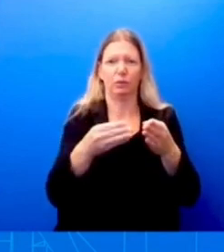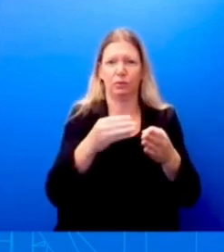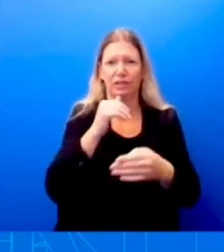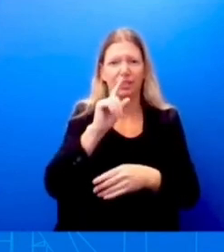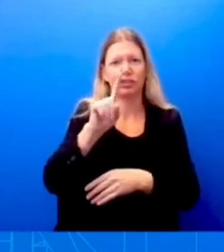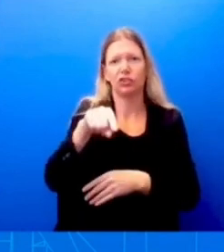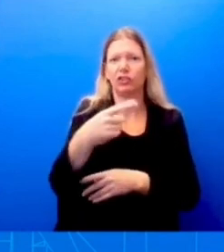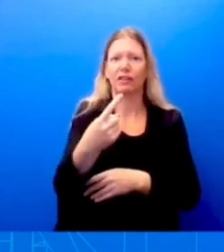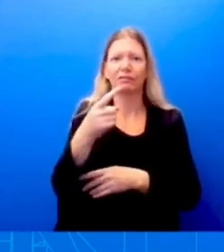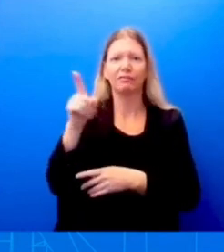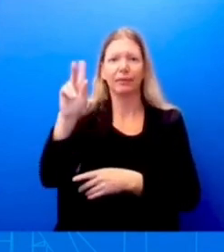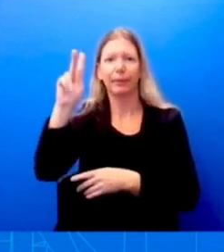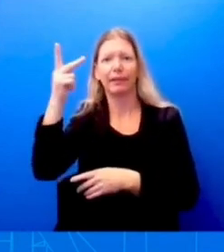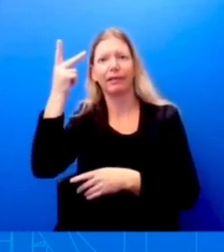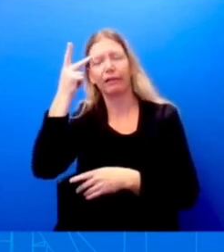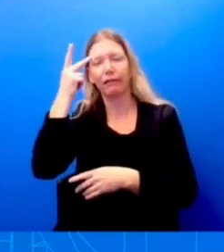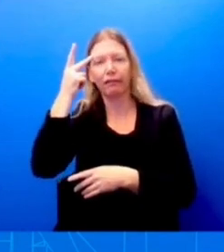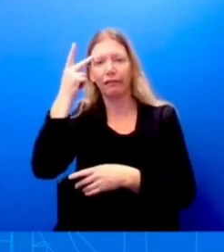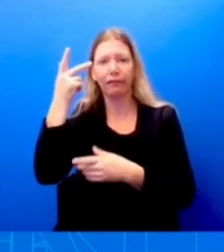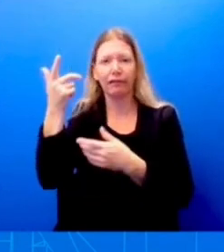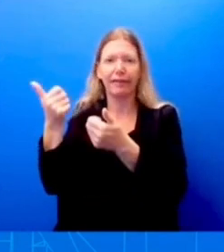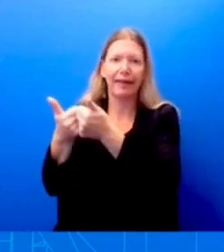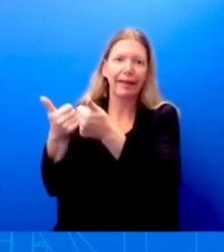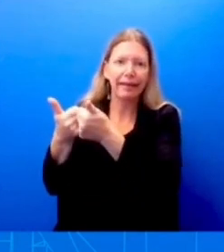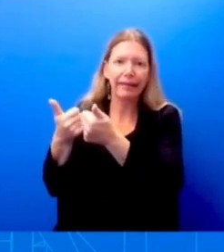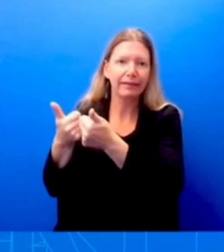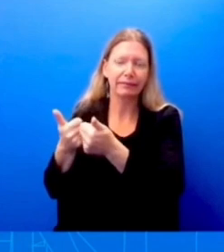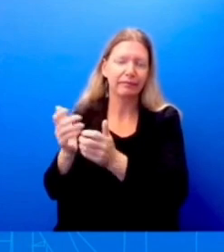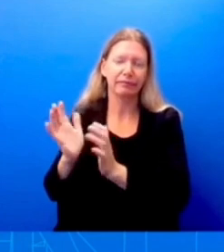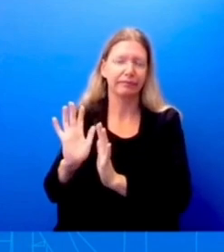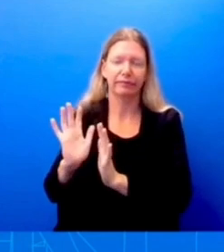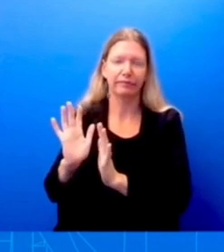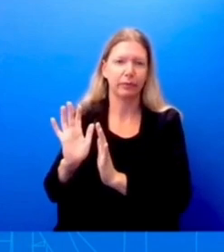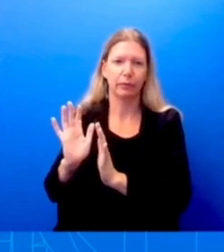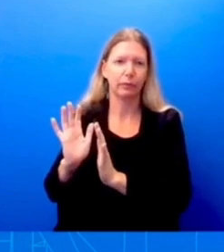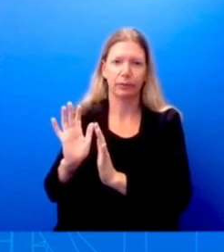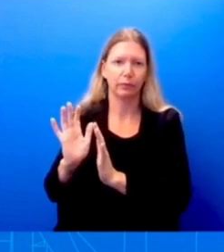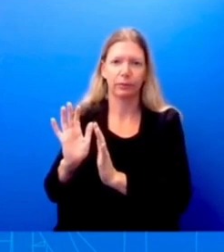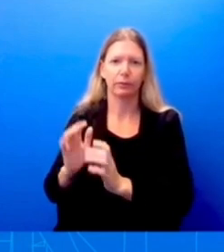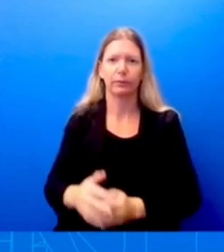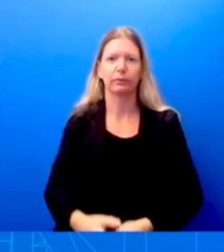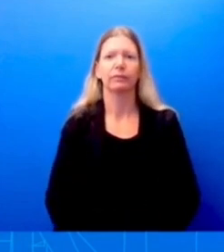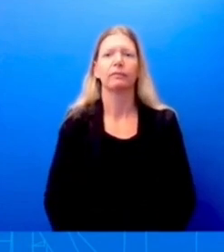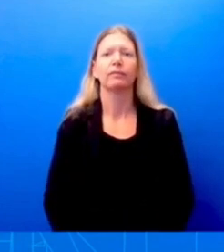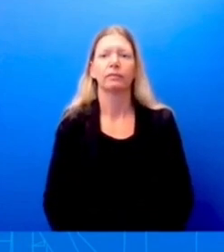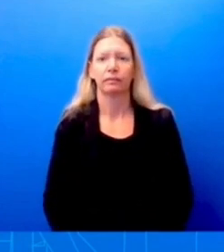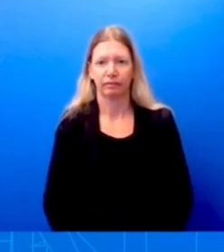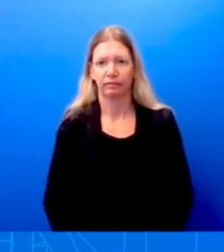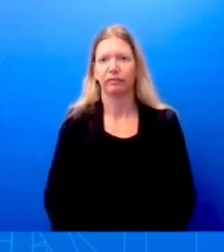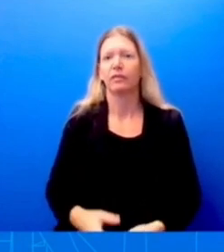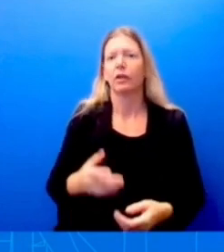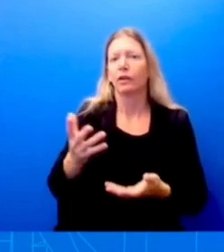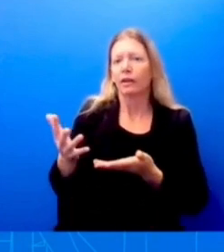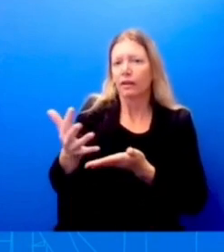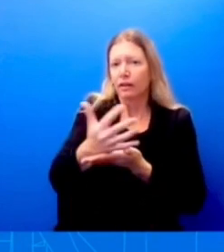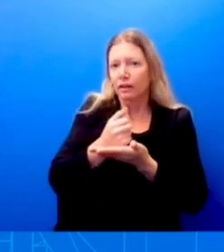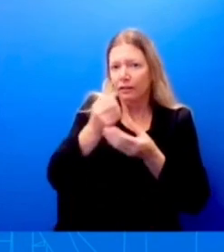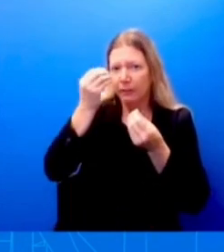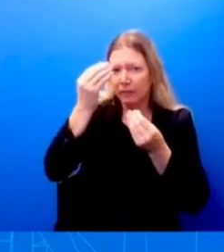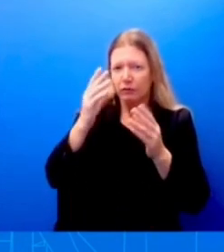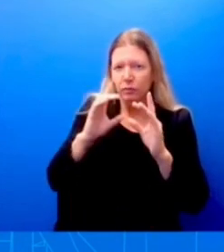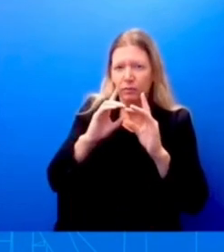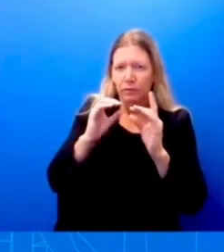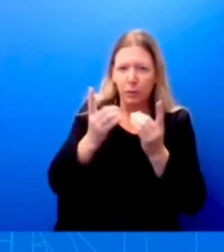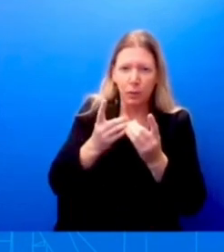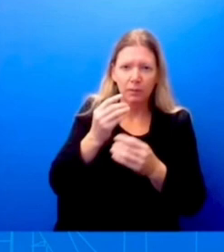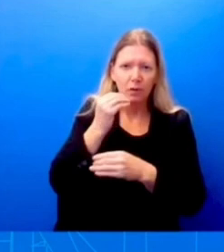on. Some of the frustration appears to be the inability to get information out of the State Department, the Homeland Security Department, other aspects of the government. Is